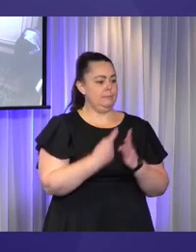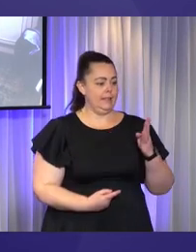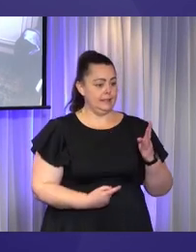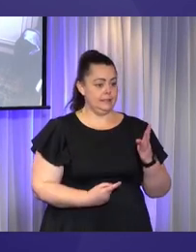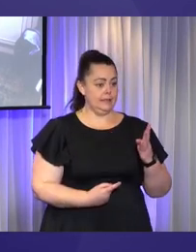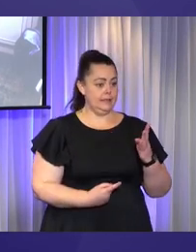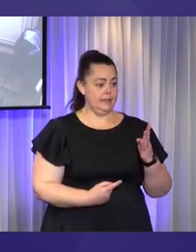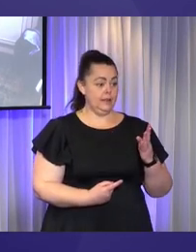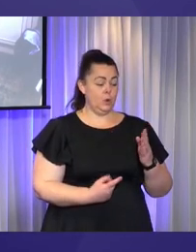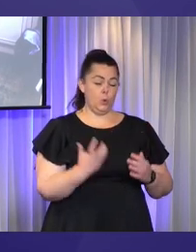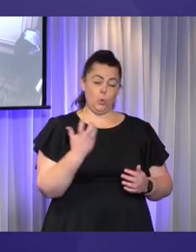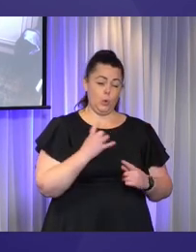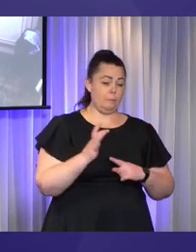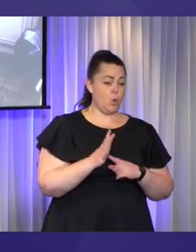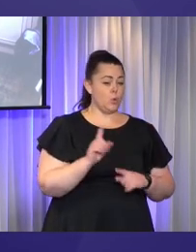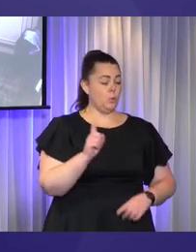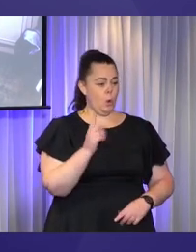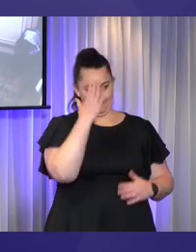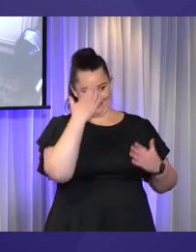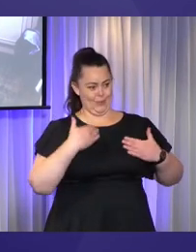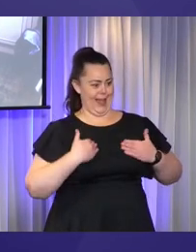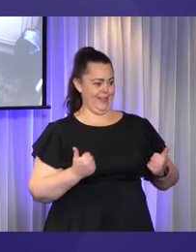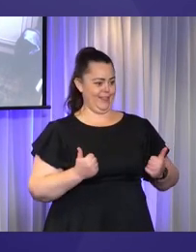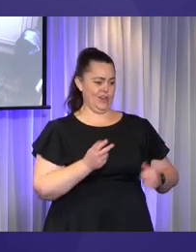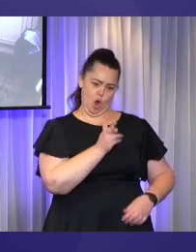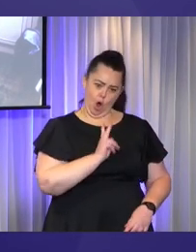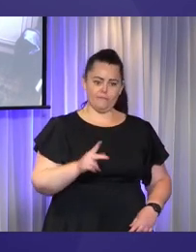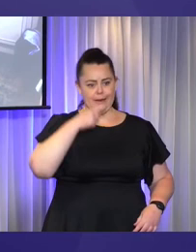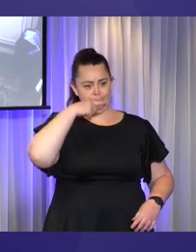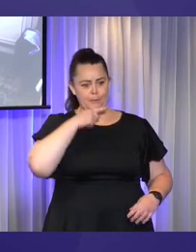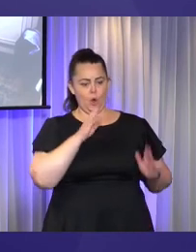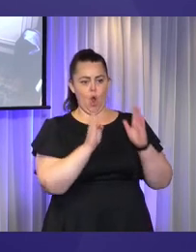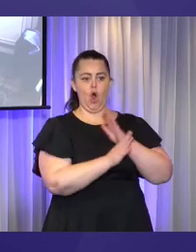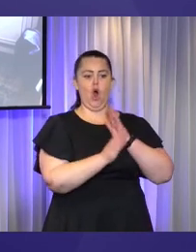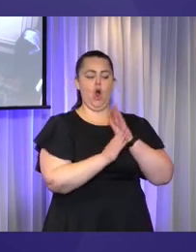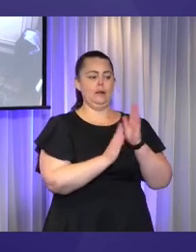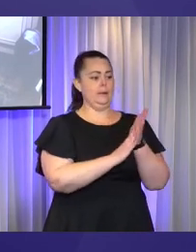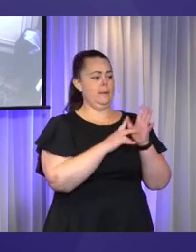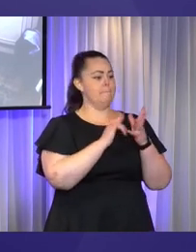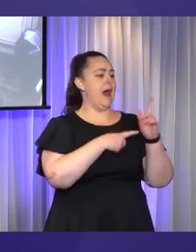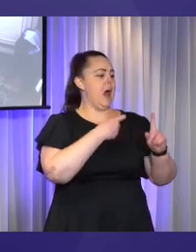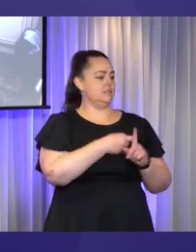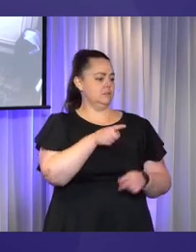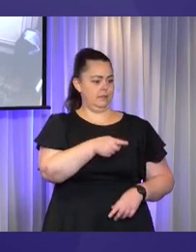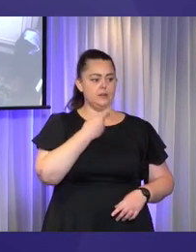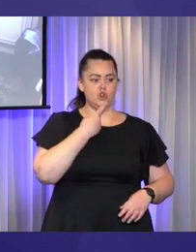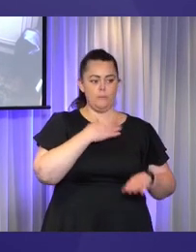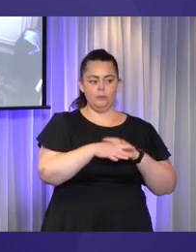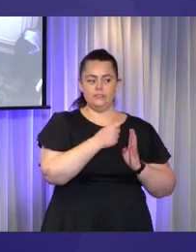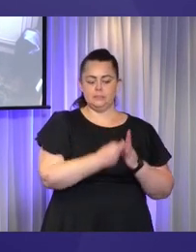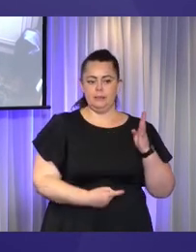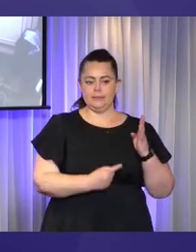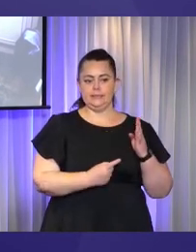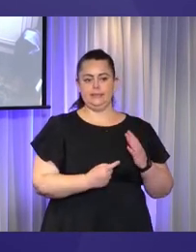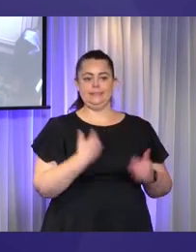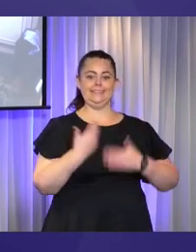you spend a lot of time masking. I've spent a lot of time masking. The other two that I